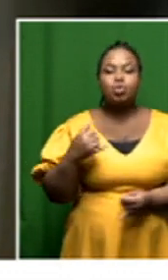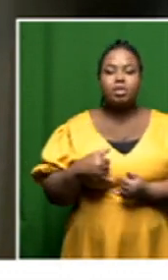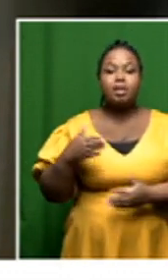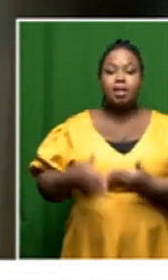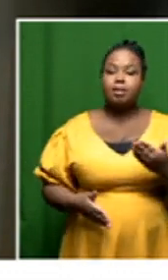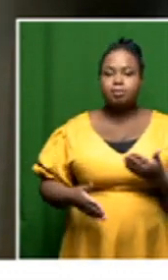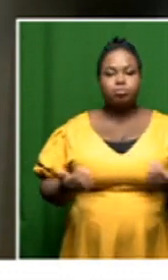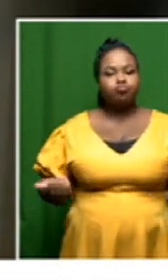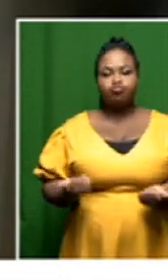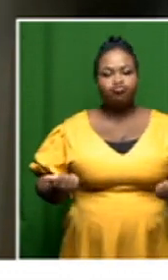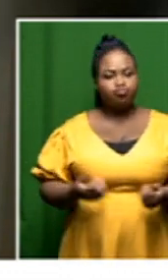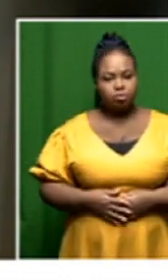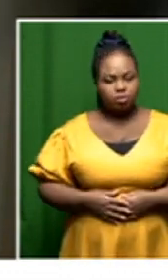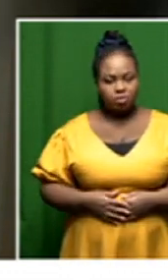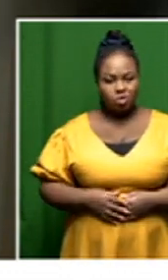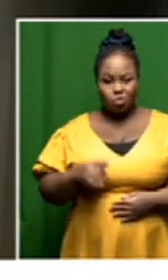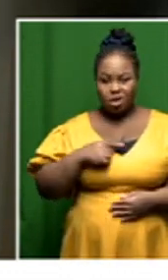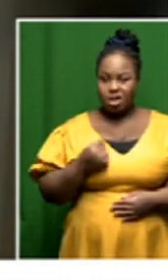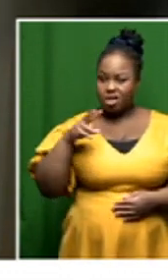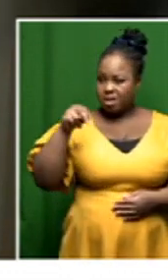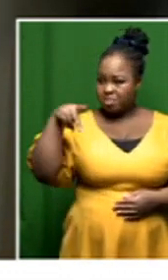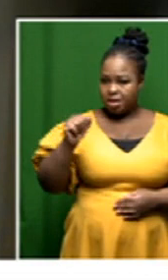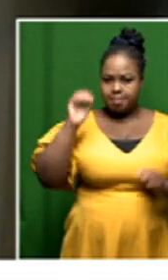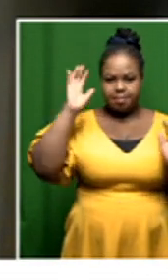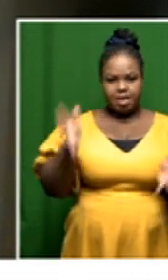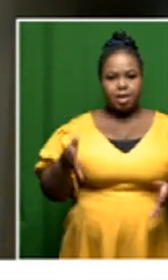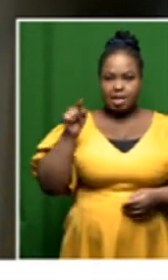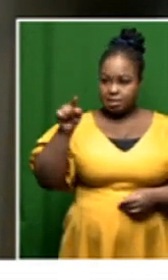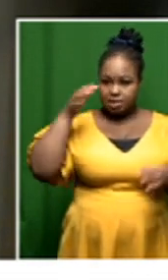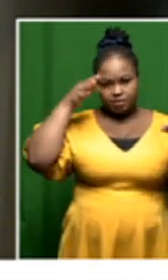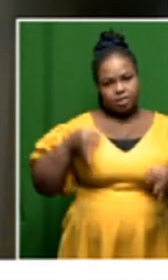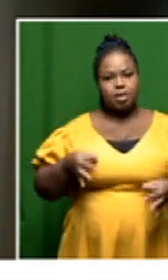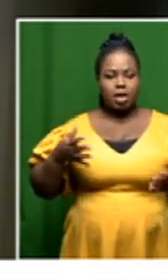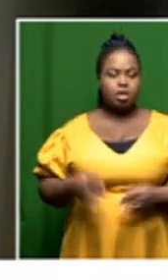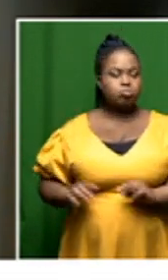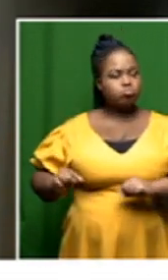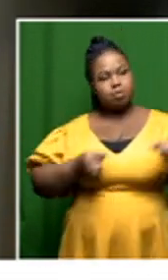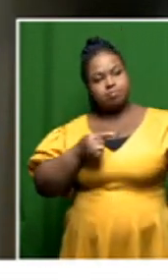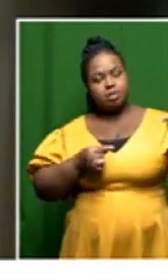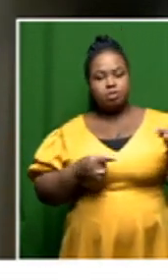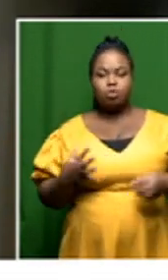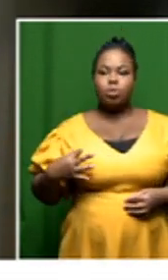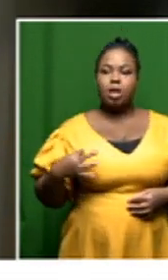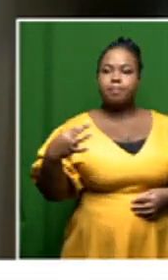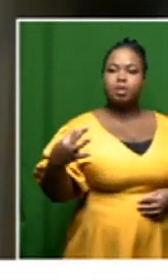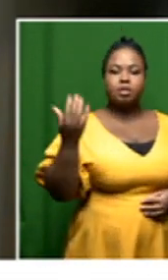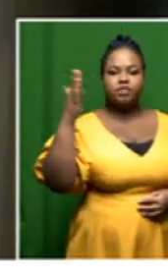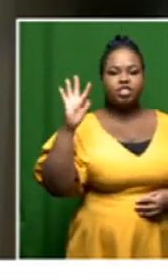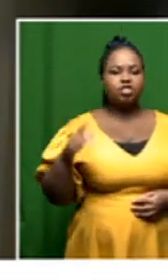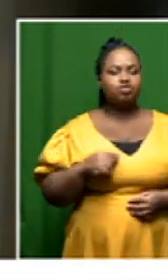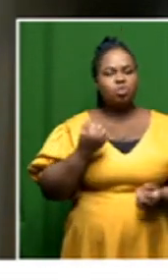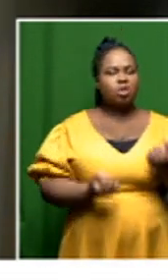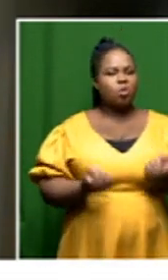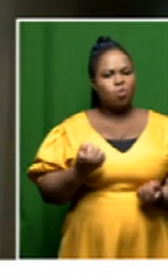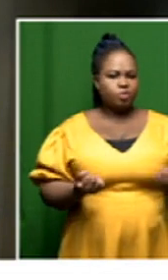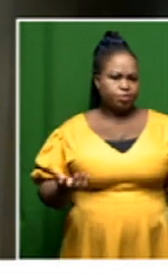since they are the only ones that have decided to oppose our application uh to the